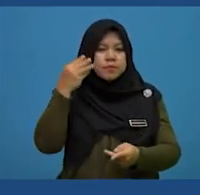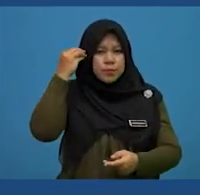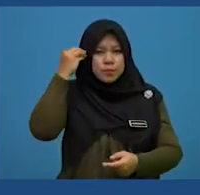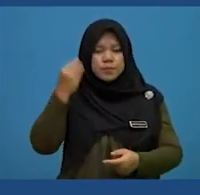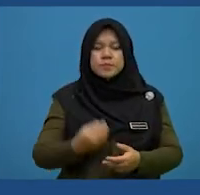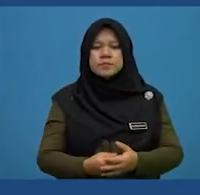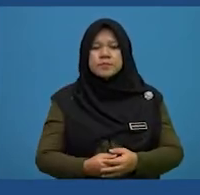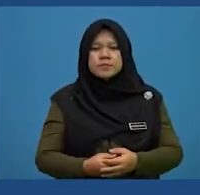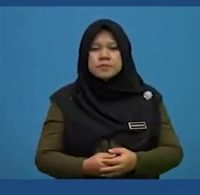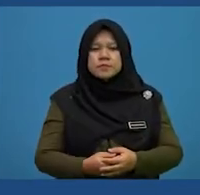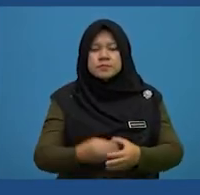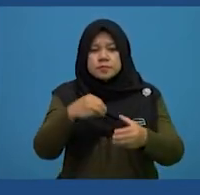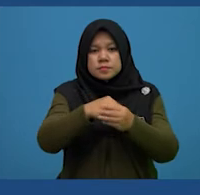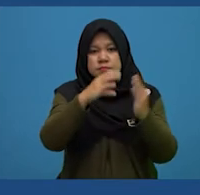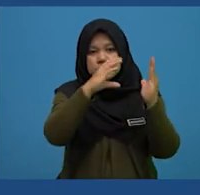home.